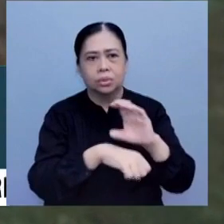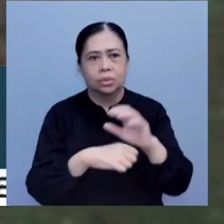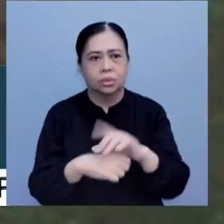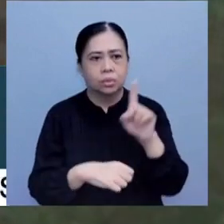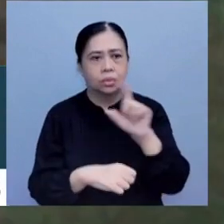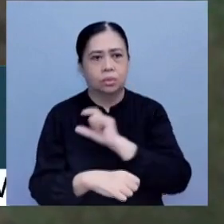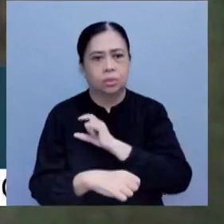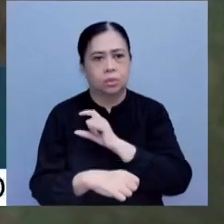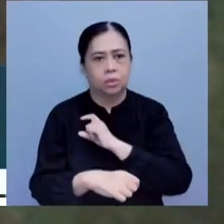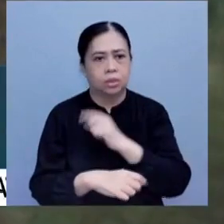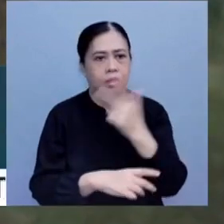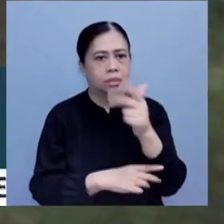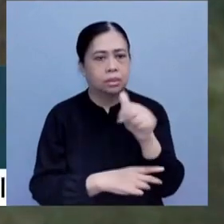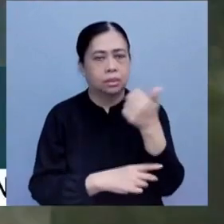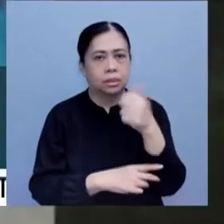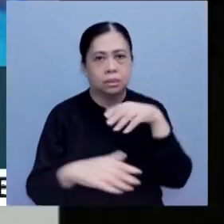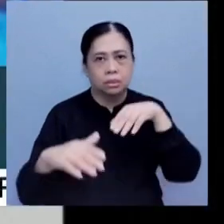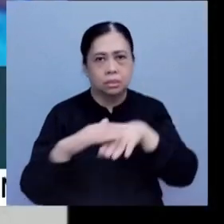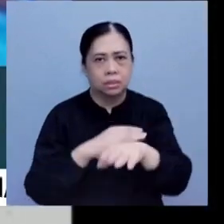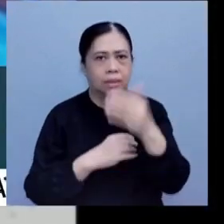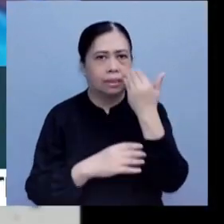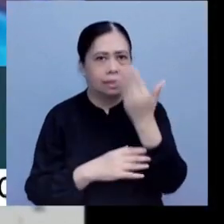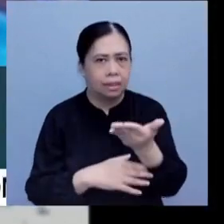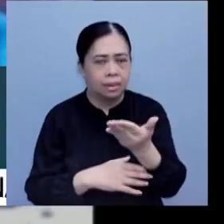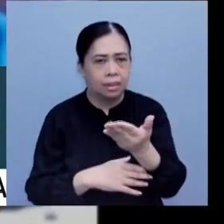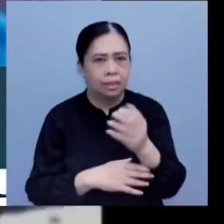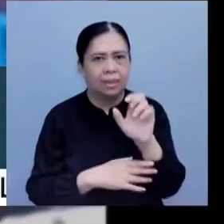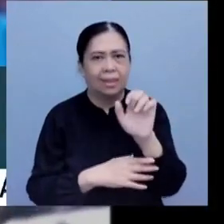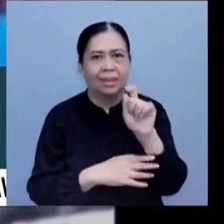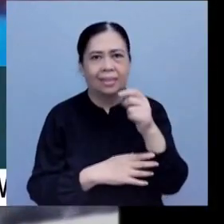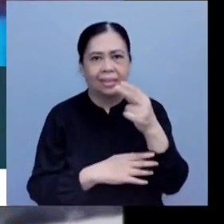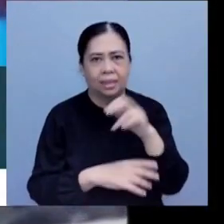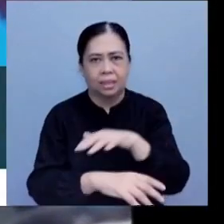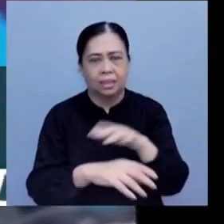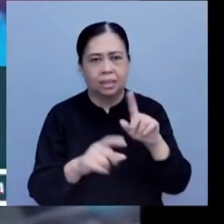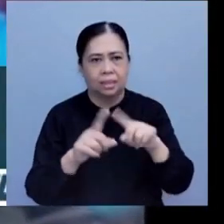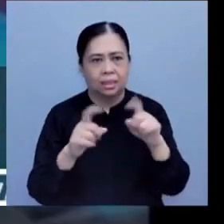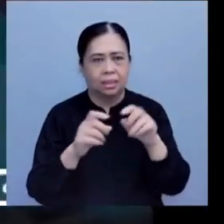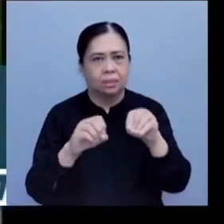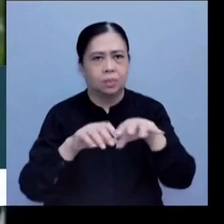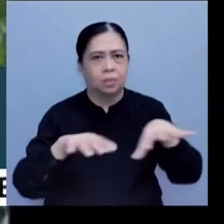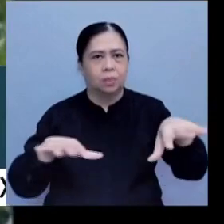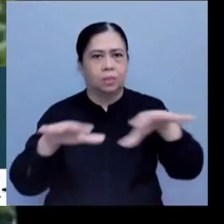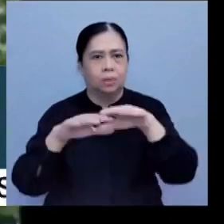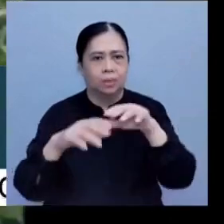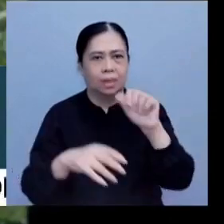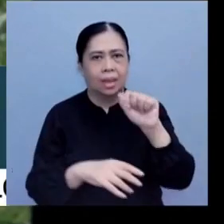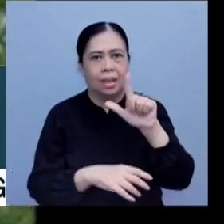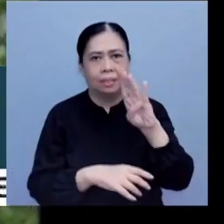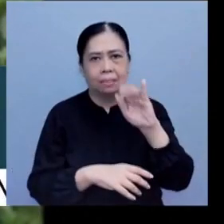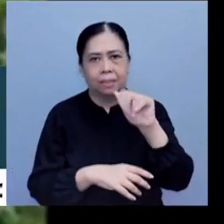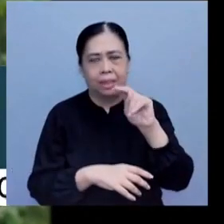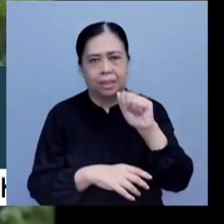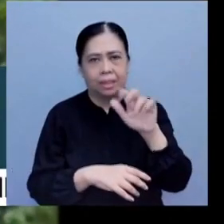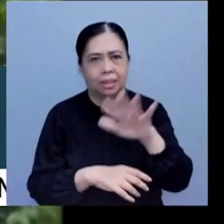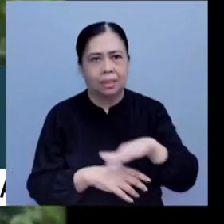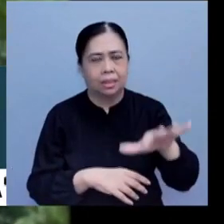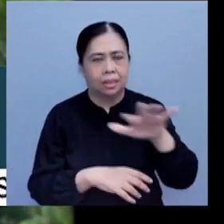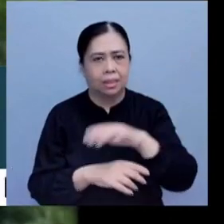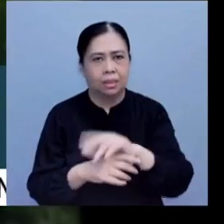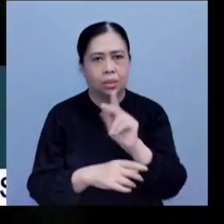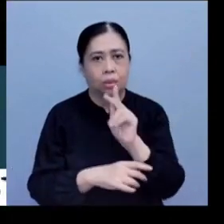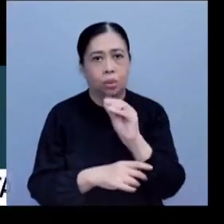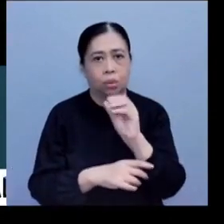officer and three of the attackers died. Ethnic Albanians formed the vast majority of the 1.8 million population of Kosovo,